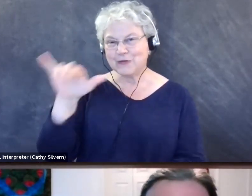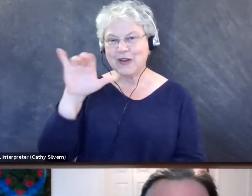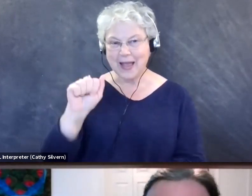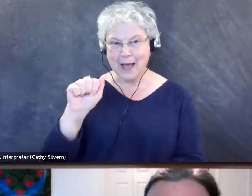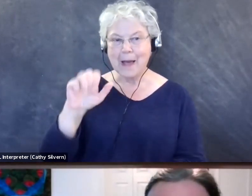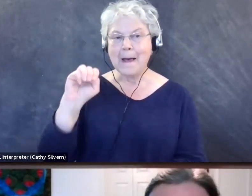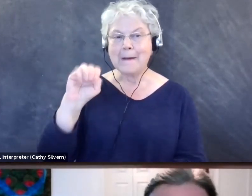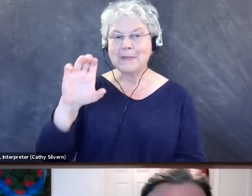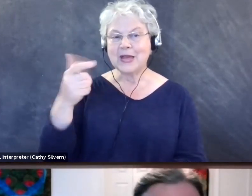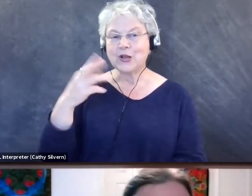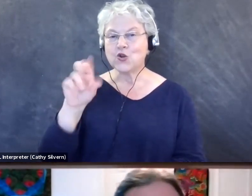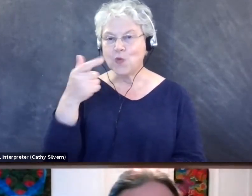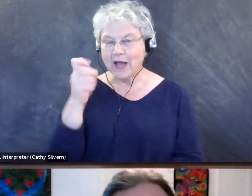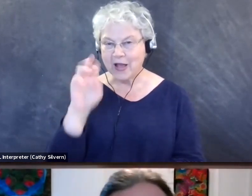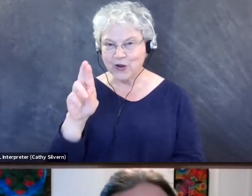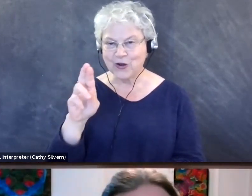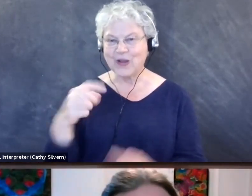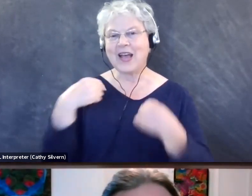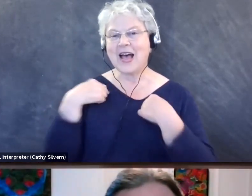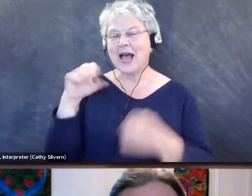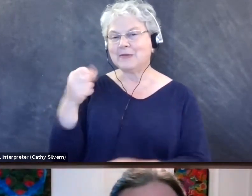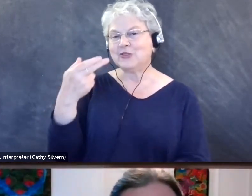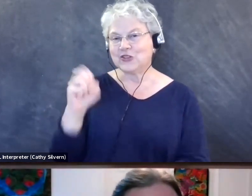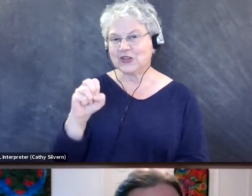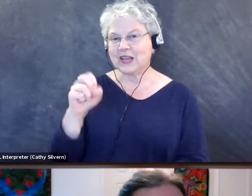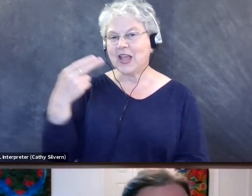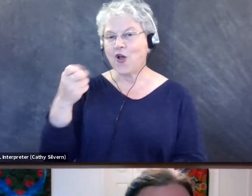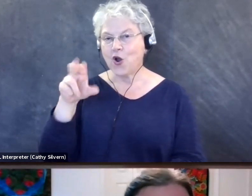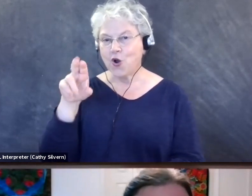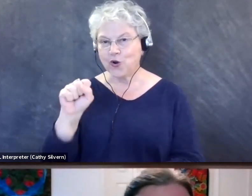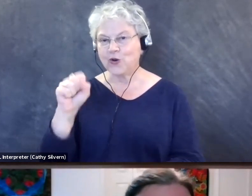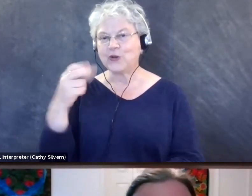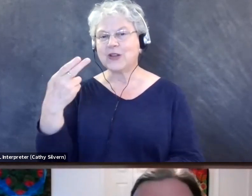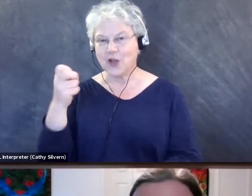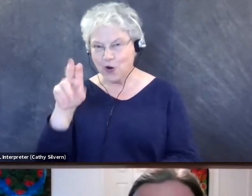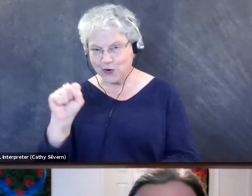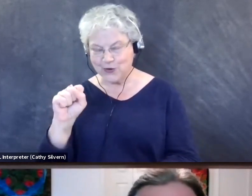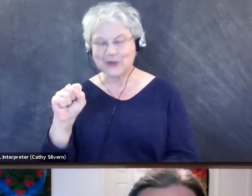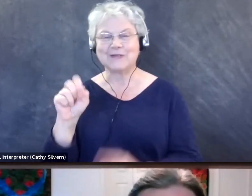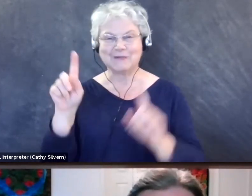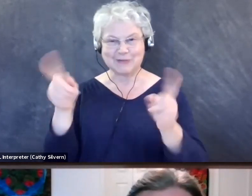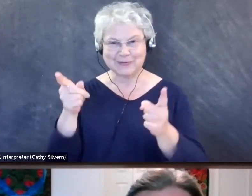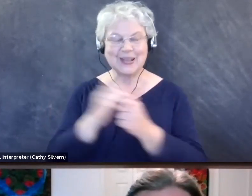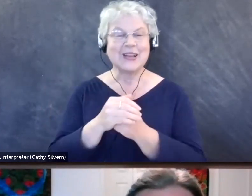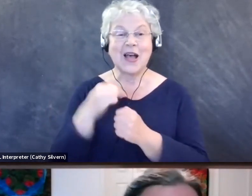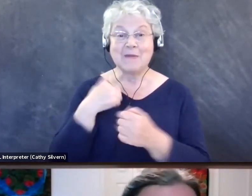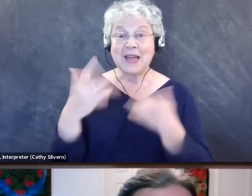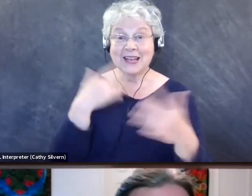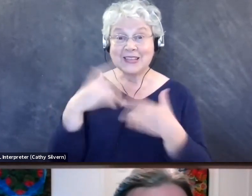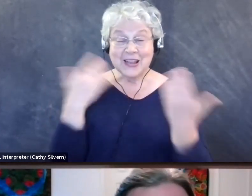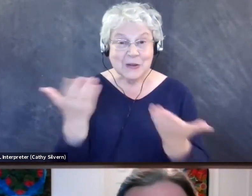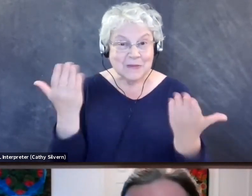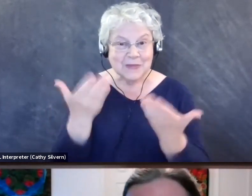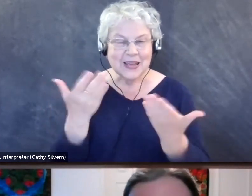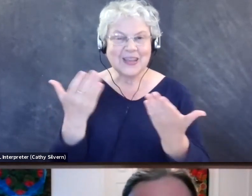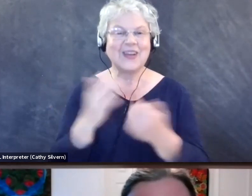are she, her, hers and as Namal said, I'm the BirdAbility coordinator and an occupational therapist. I'm really excited to be here tonight. This program has